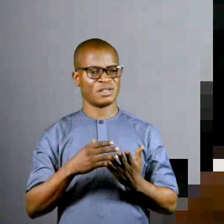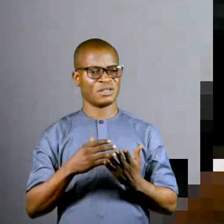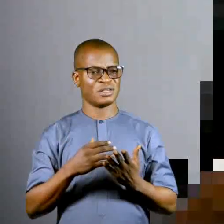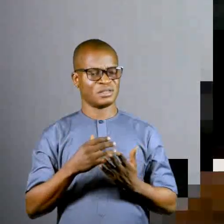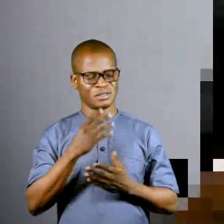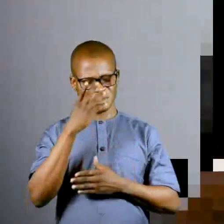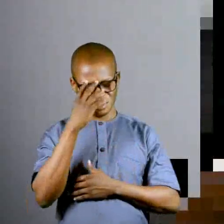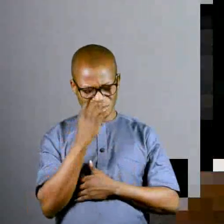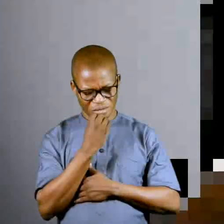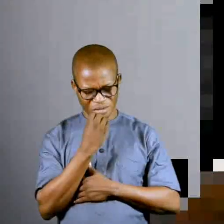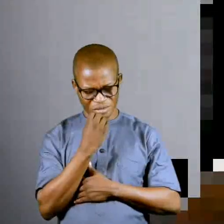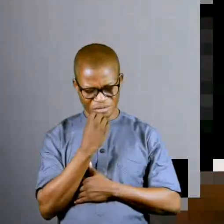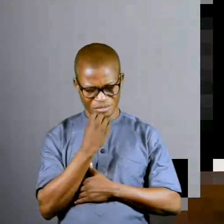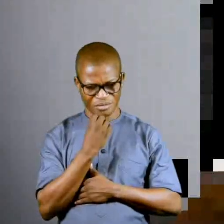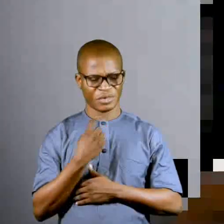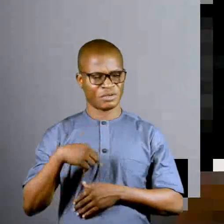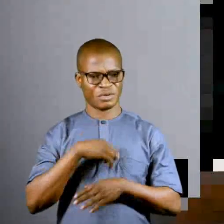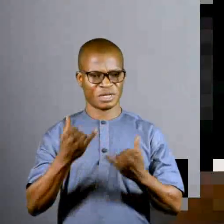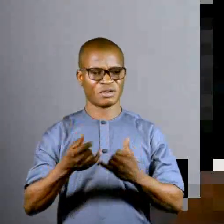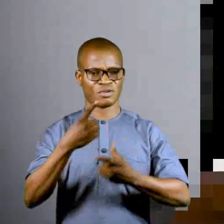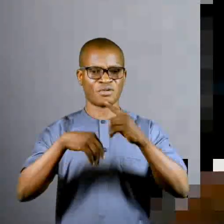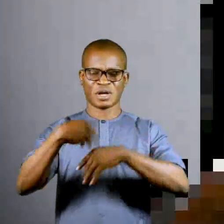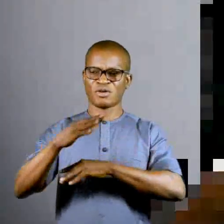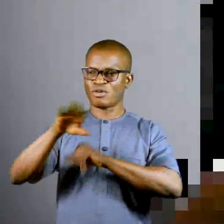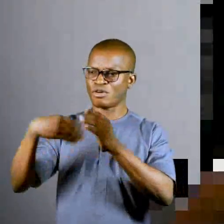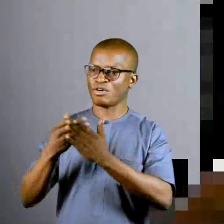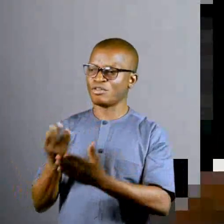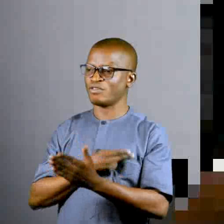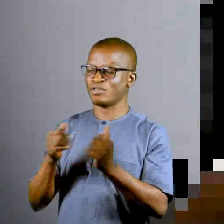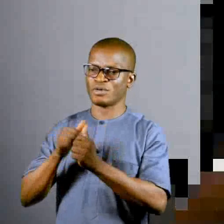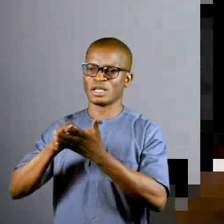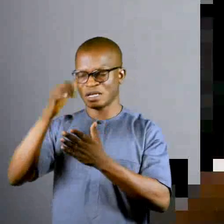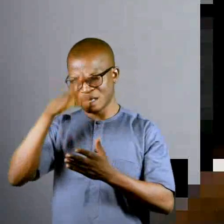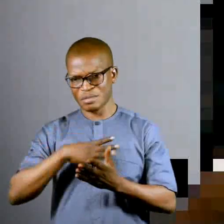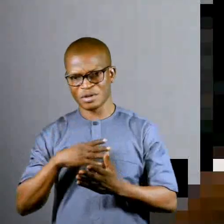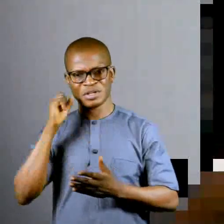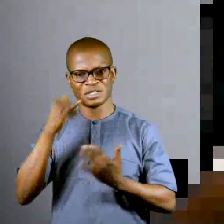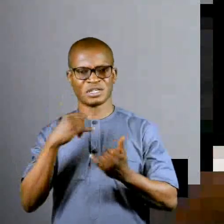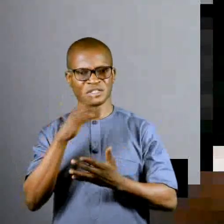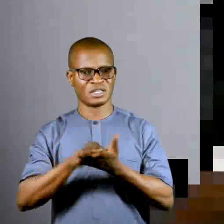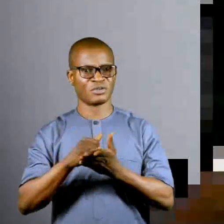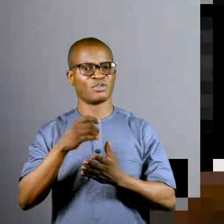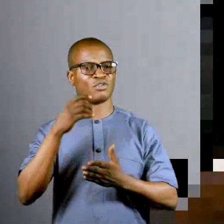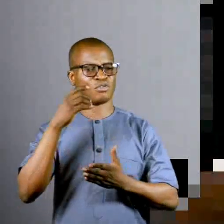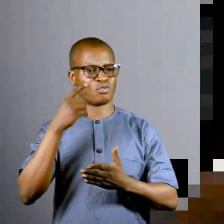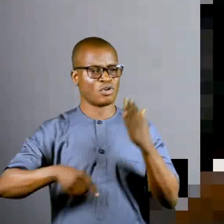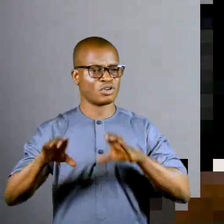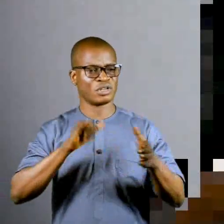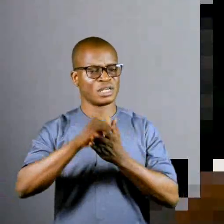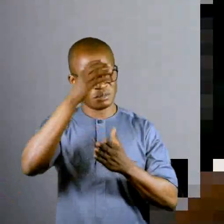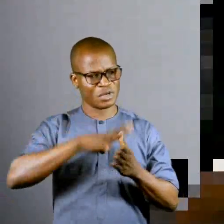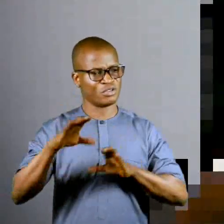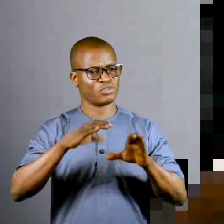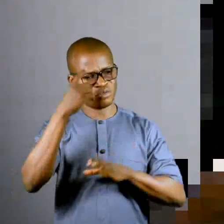The woman the sleep. We not come out all of us with the man. She not say, what thing